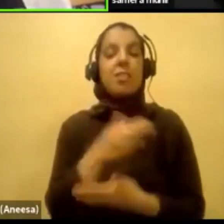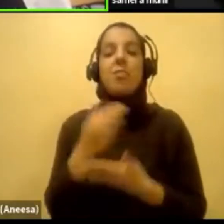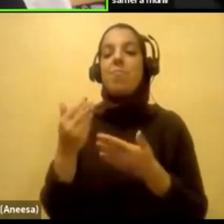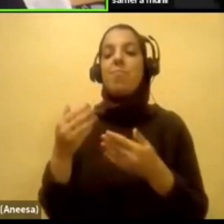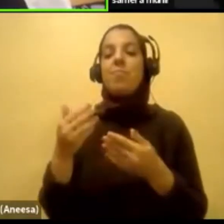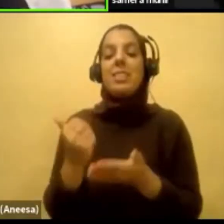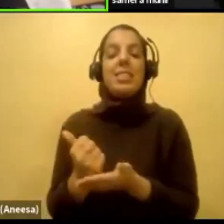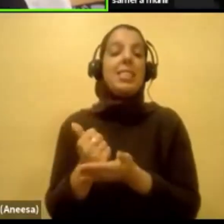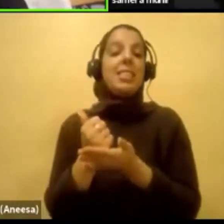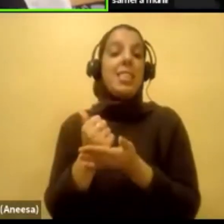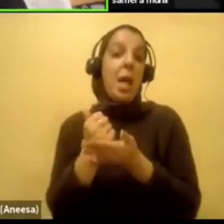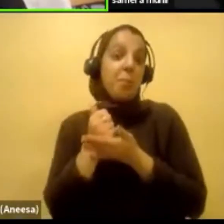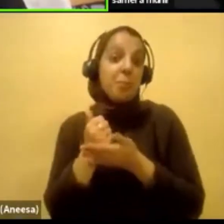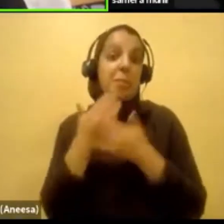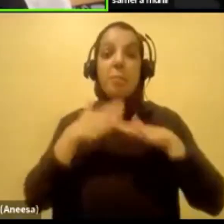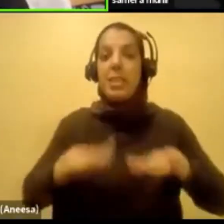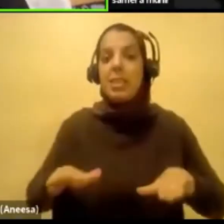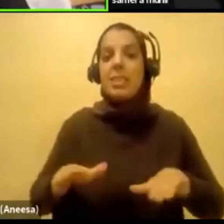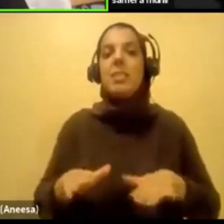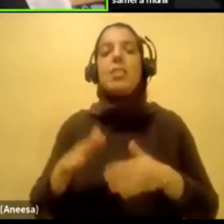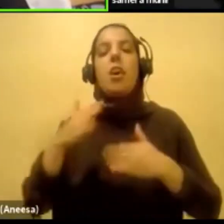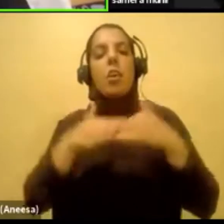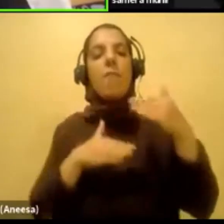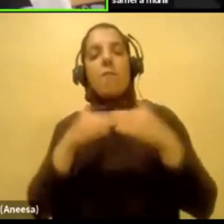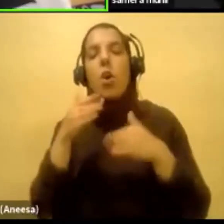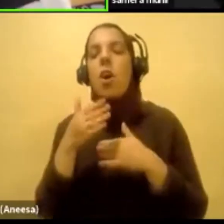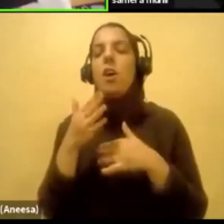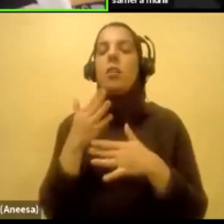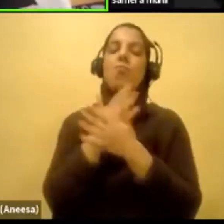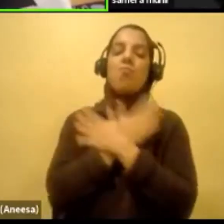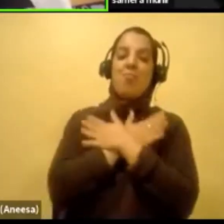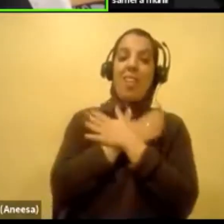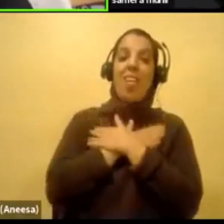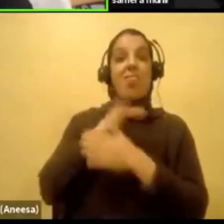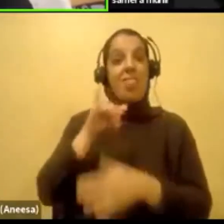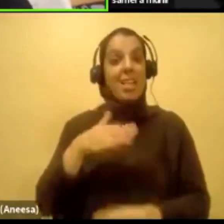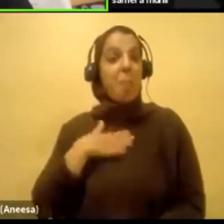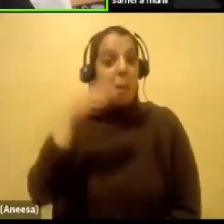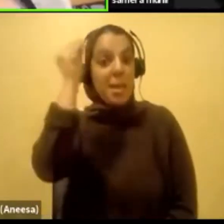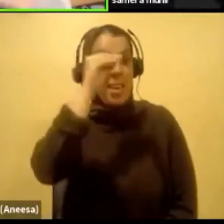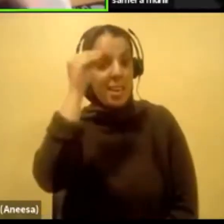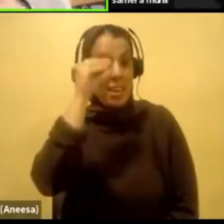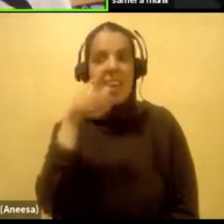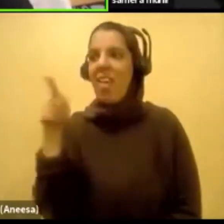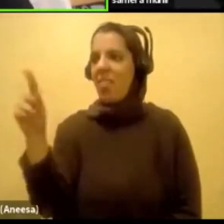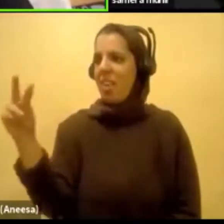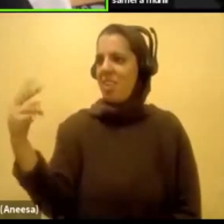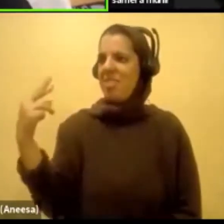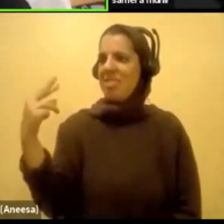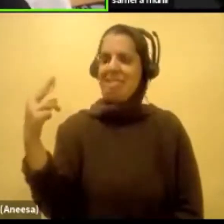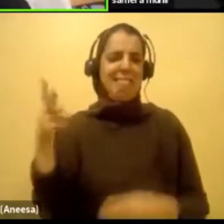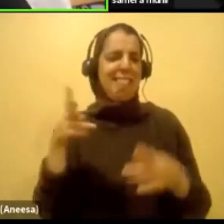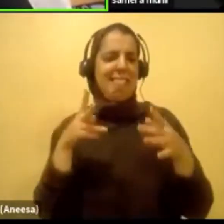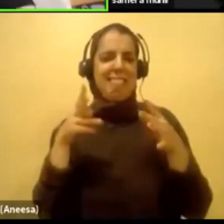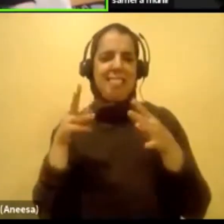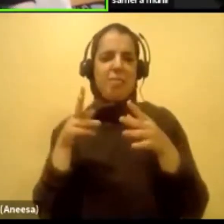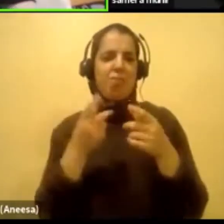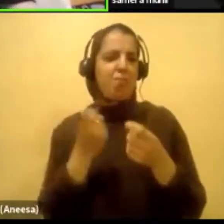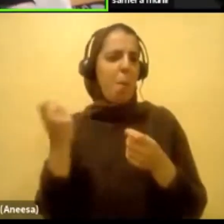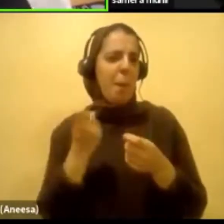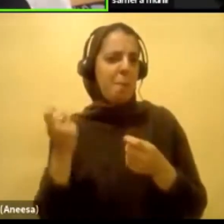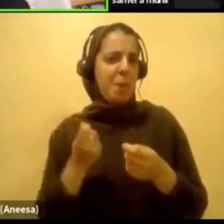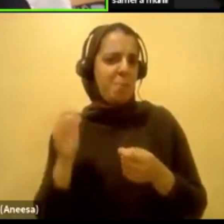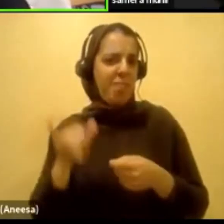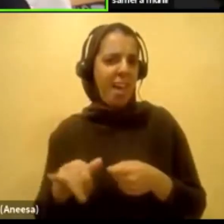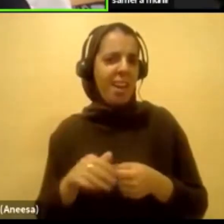gives me comfort. gives me solace. But it's my and that's my opinion. And they cut that out. So I guess my